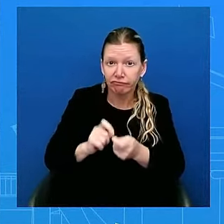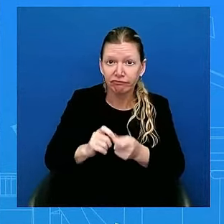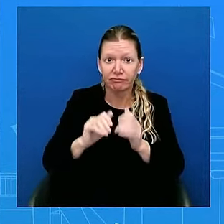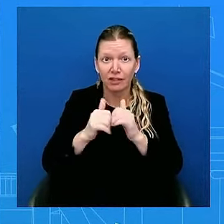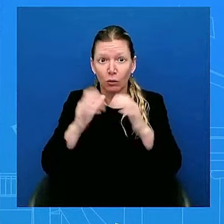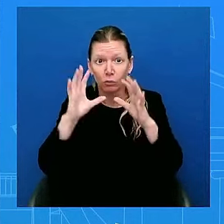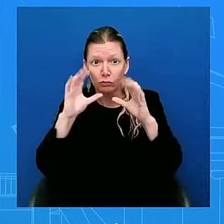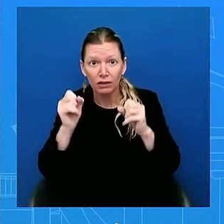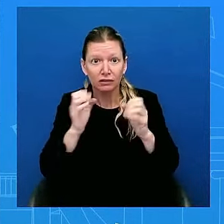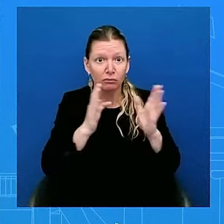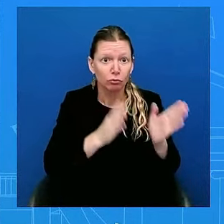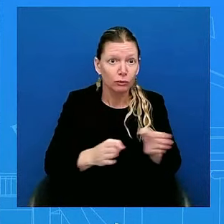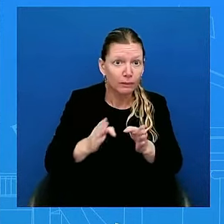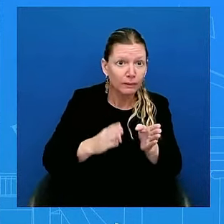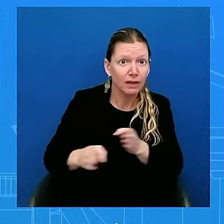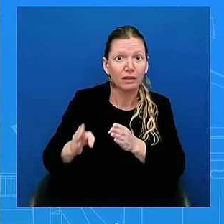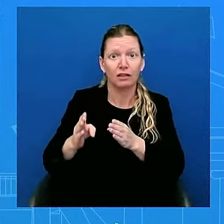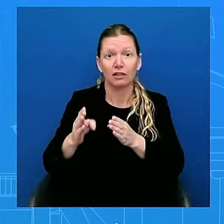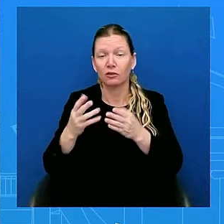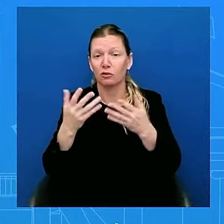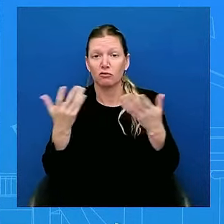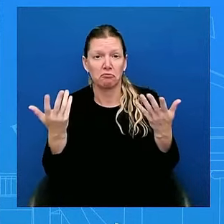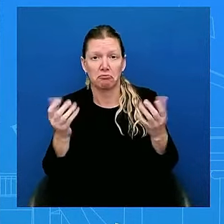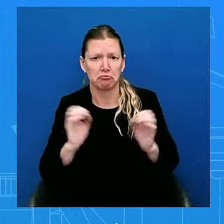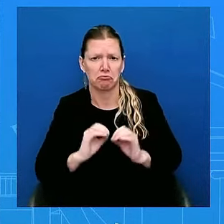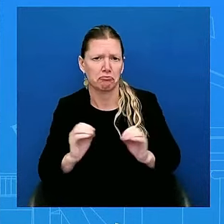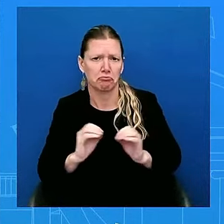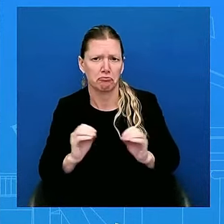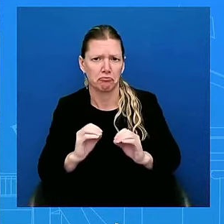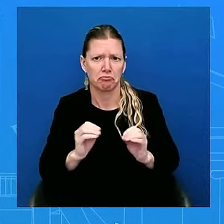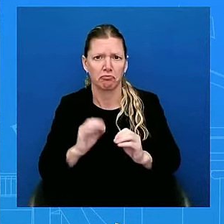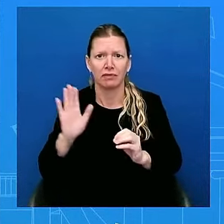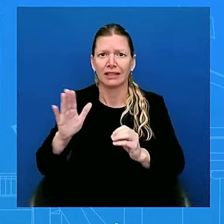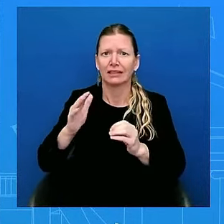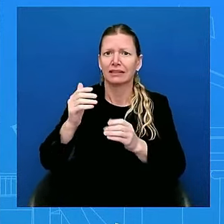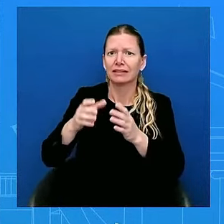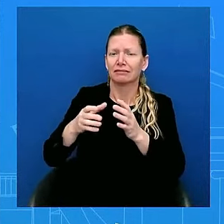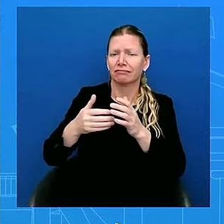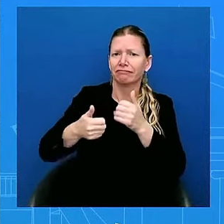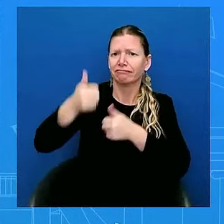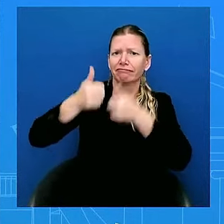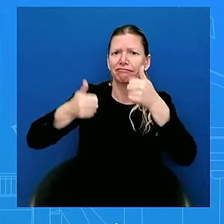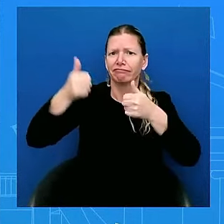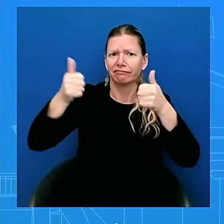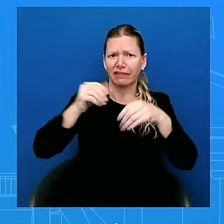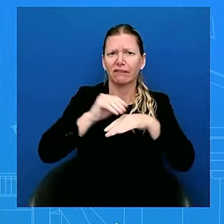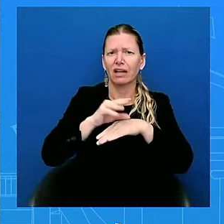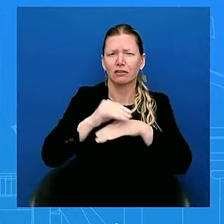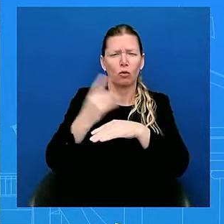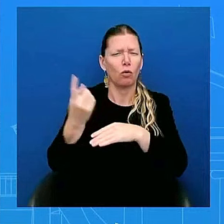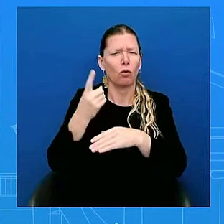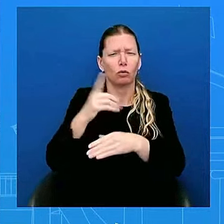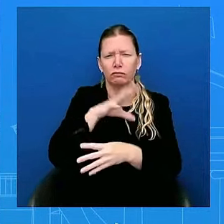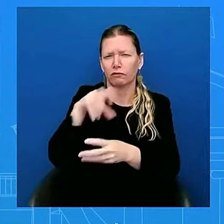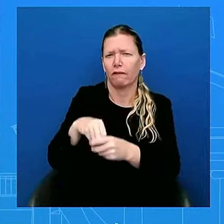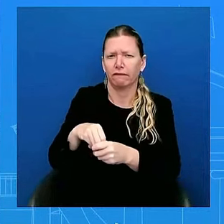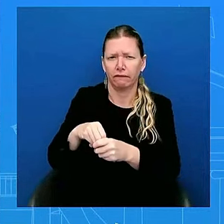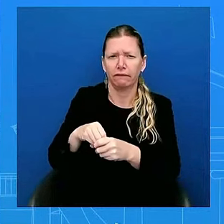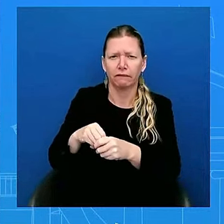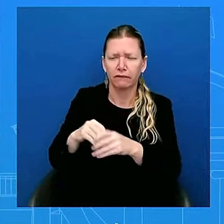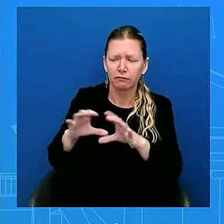will say this. Obviously, his senior advisors are always heavily involved. And this is a President that's taking this